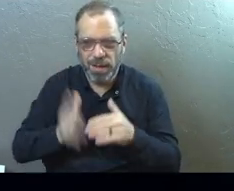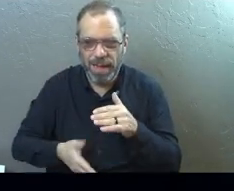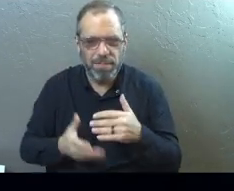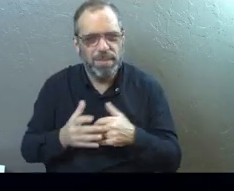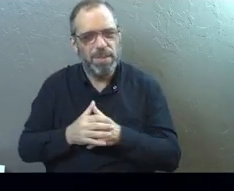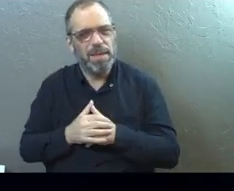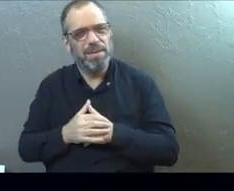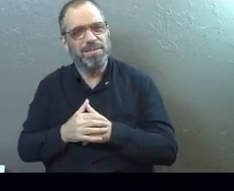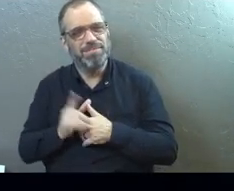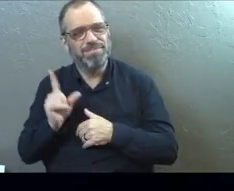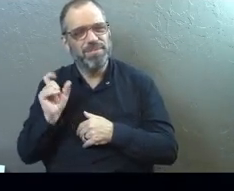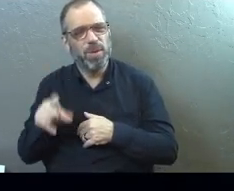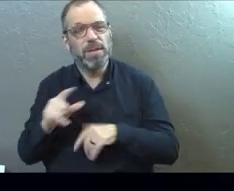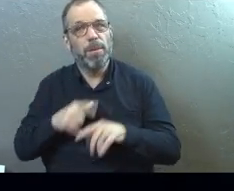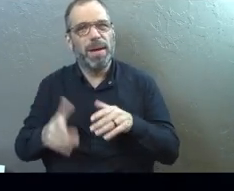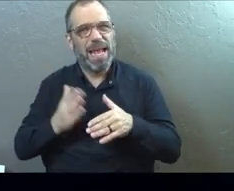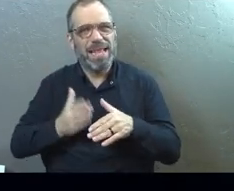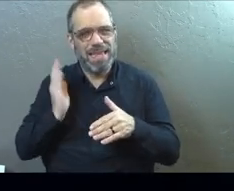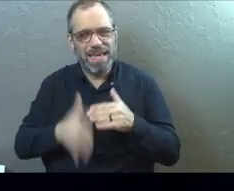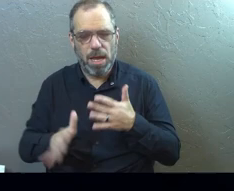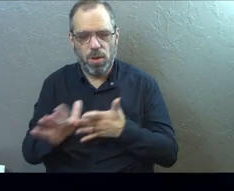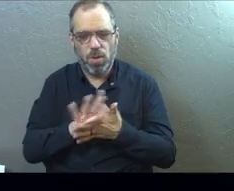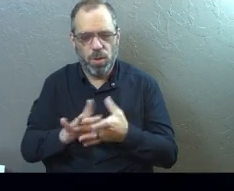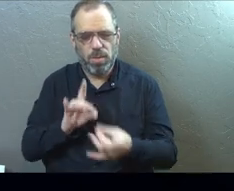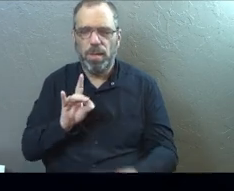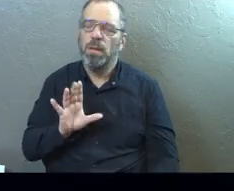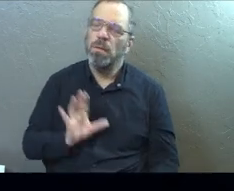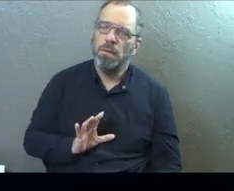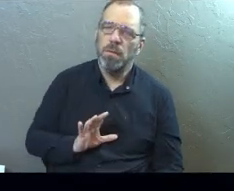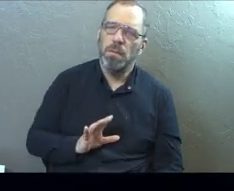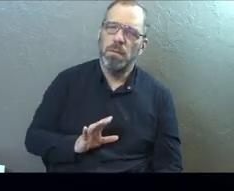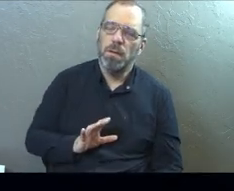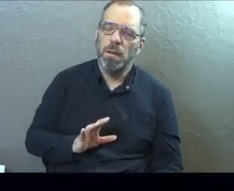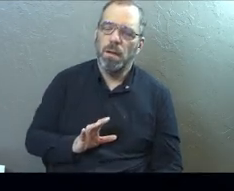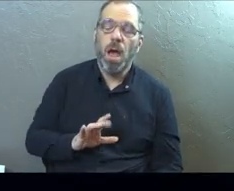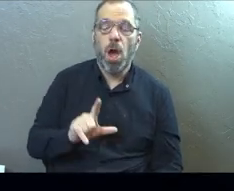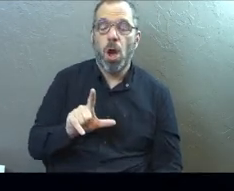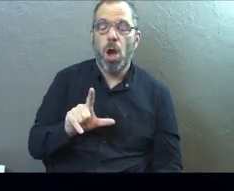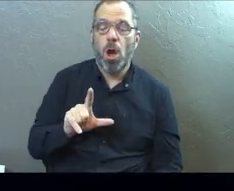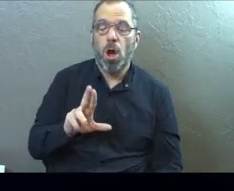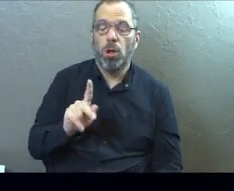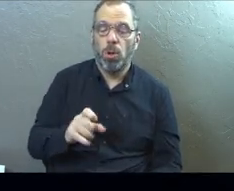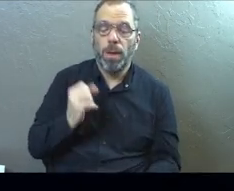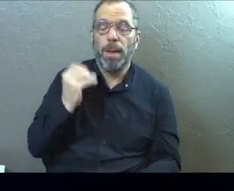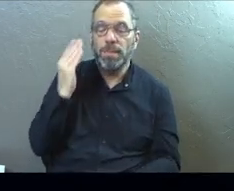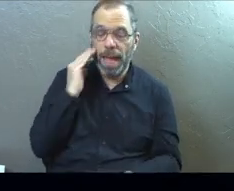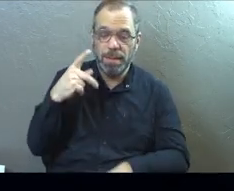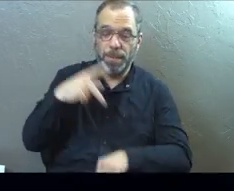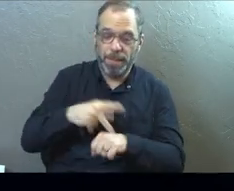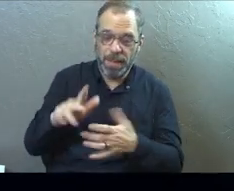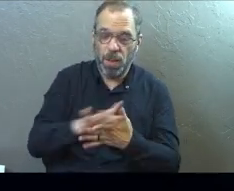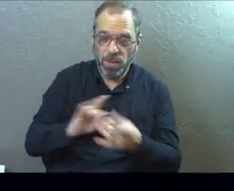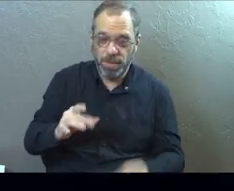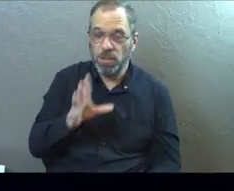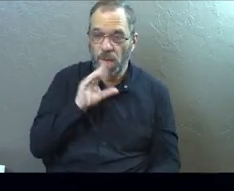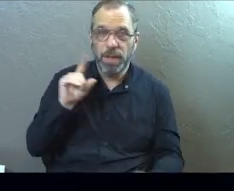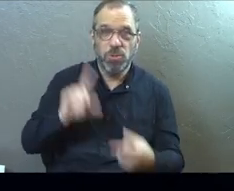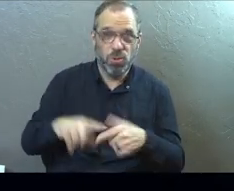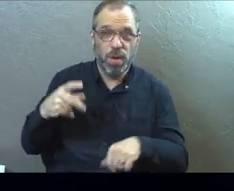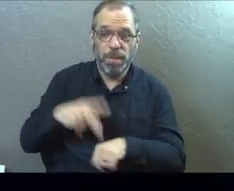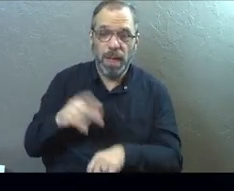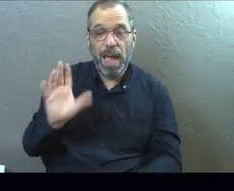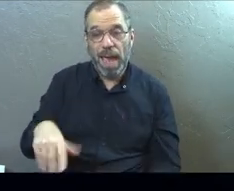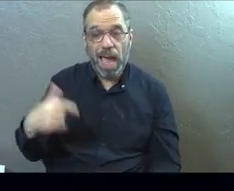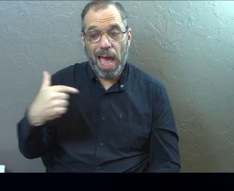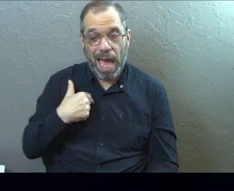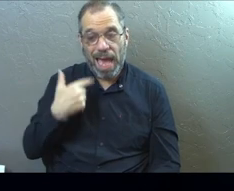because there may be some questions there, but then at the end, the Holy Spirit's like, here you go. Luke makes sure that we know that Peter knew the Holy Spirit is talking to him and